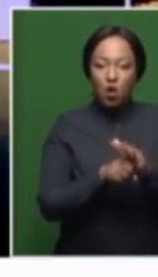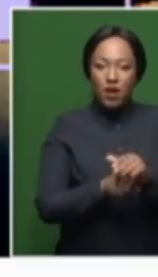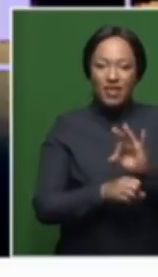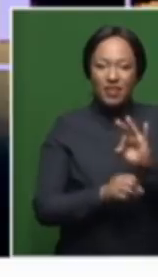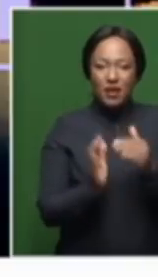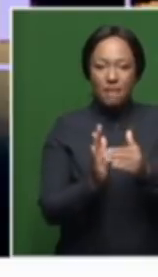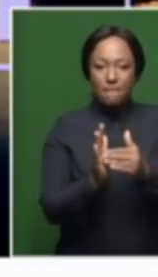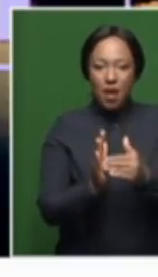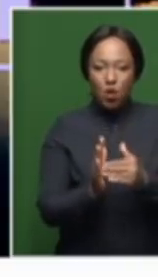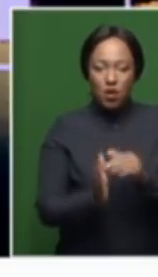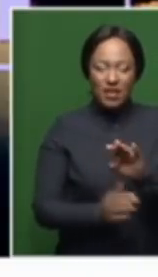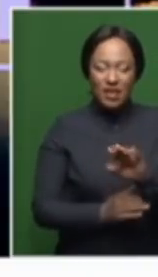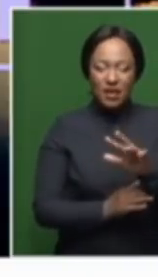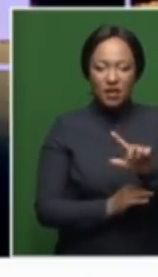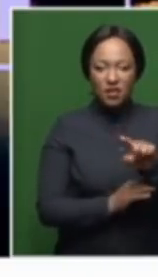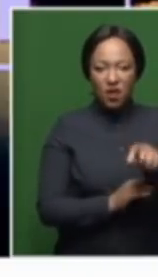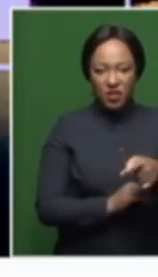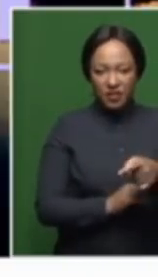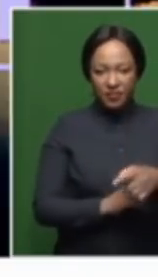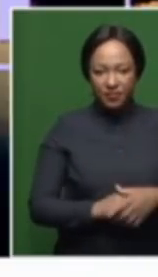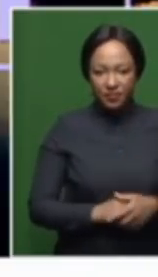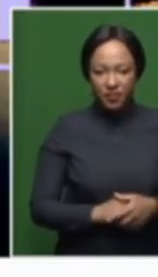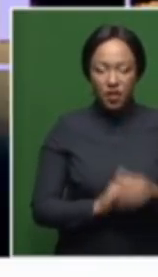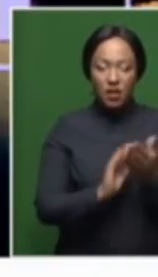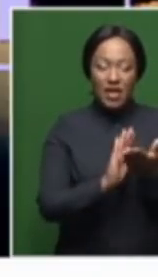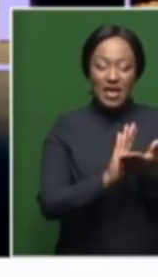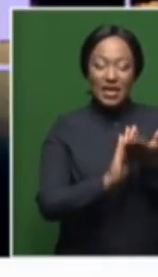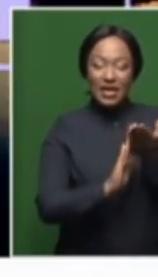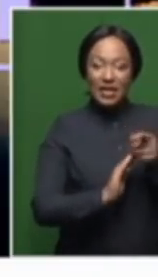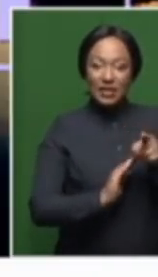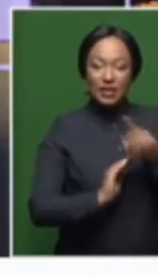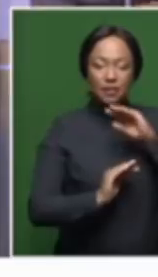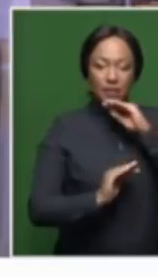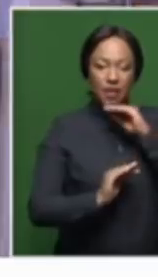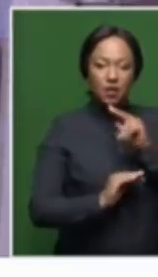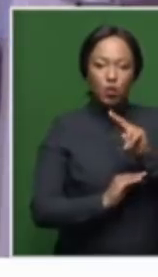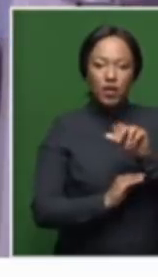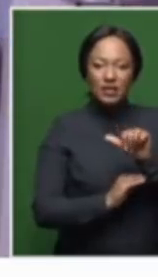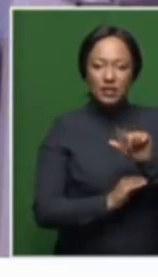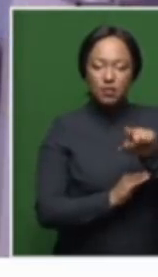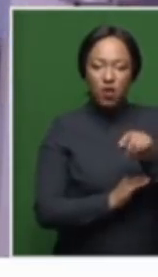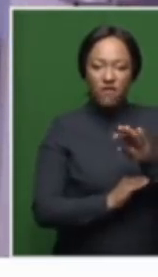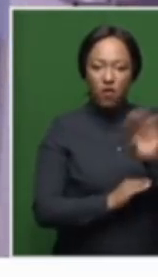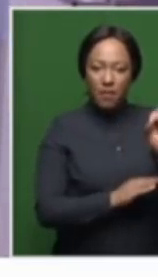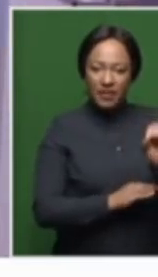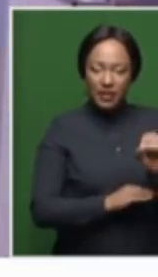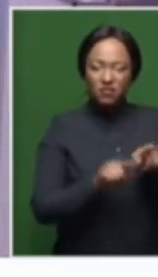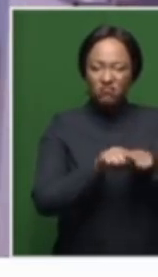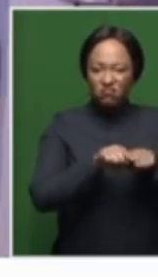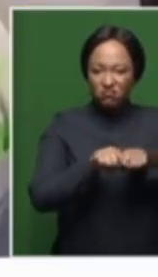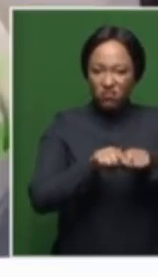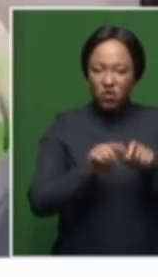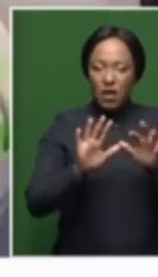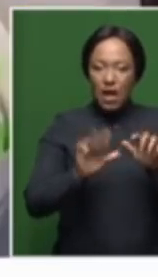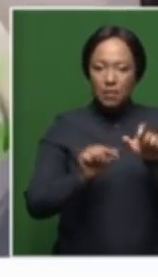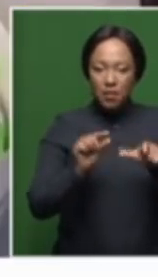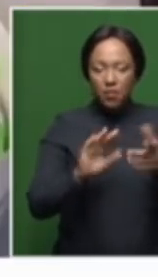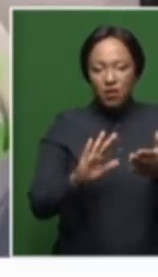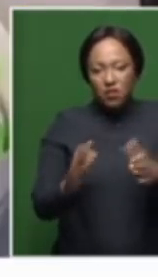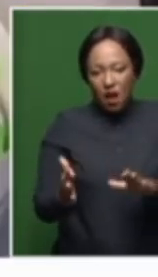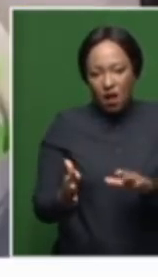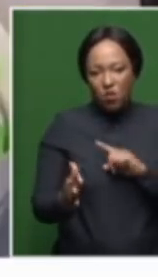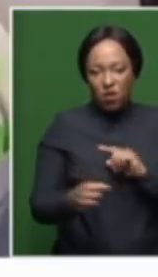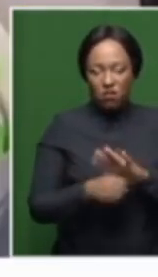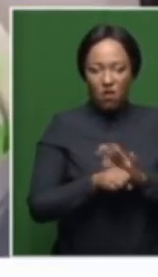,038,000. The increase represents a 26.4% positivity rate. Nine people have succumbed to COVID